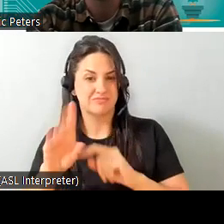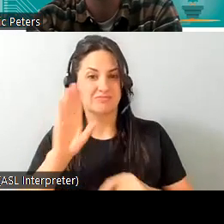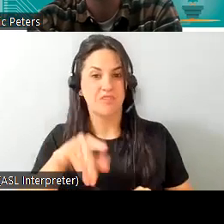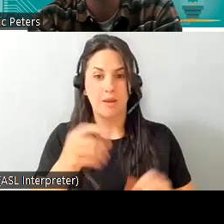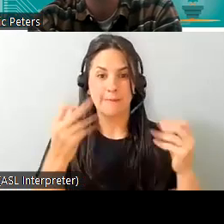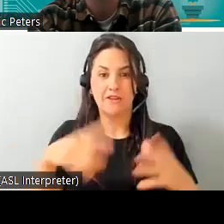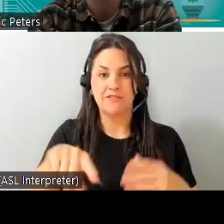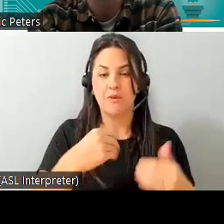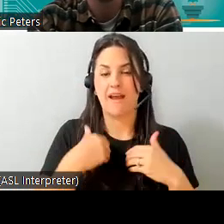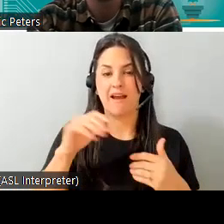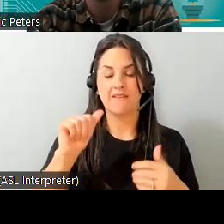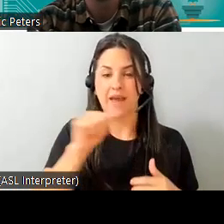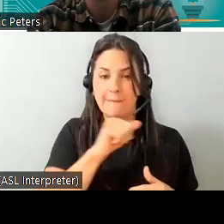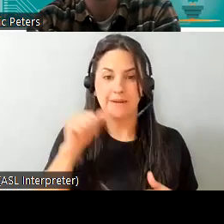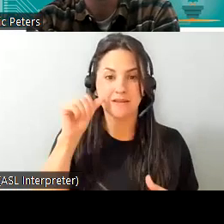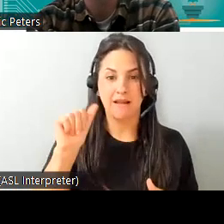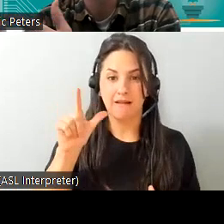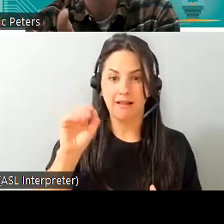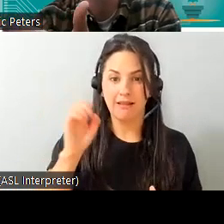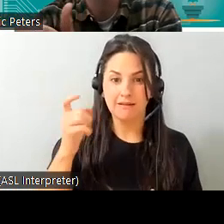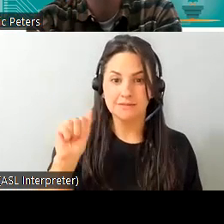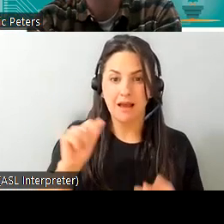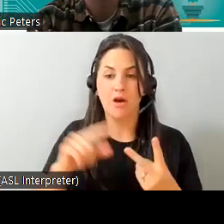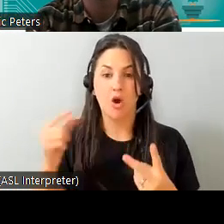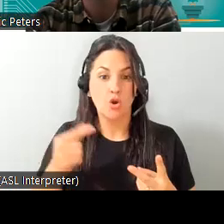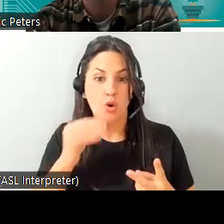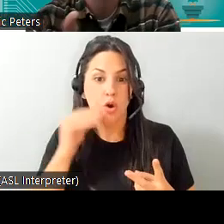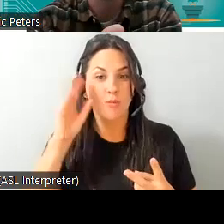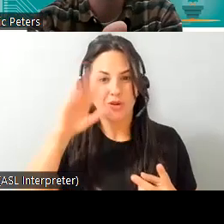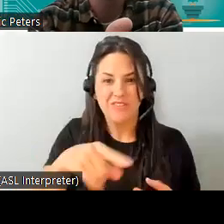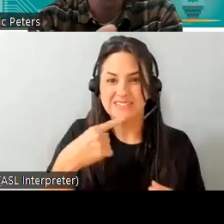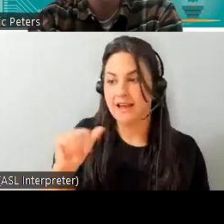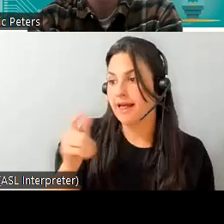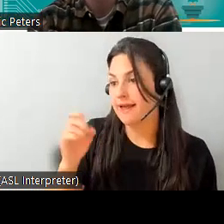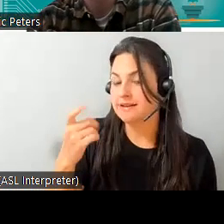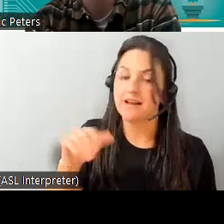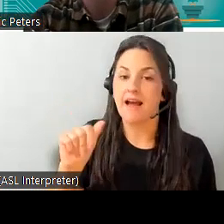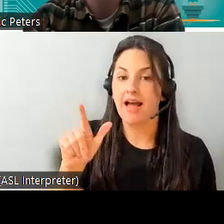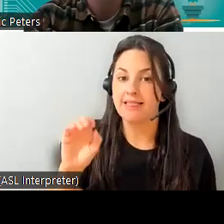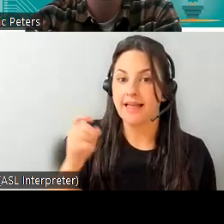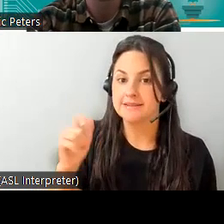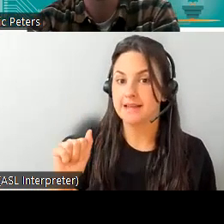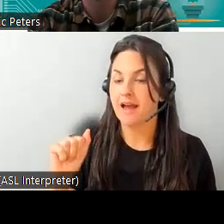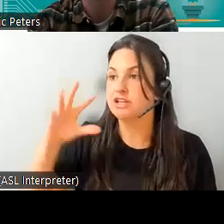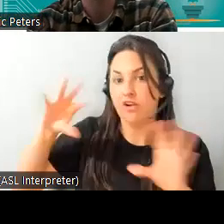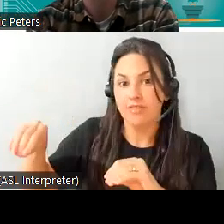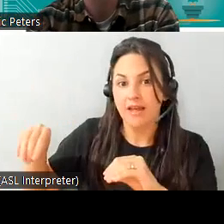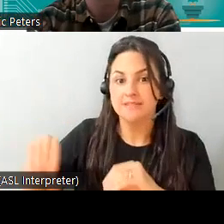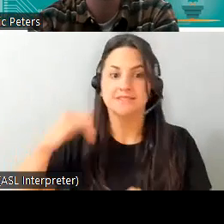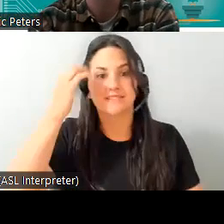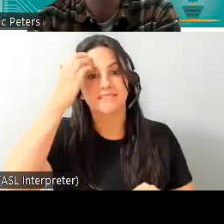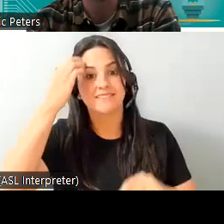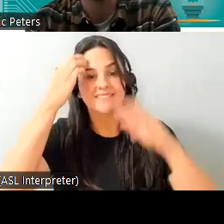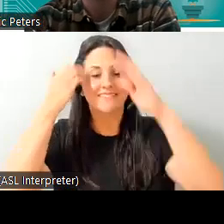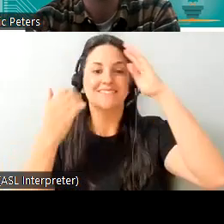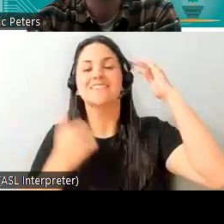amazon alexa or a google home uh so when i say the phrase alexa turn off the lights if anyone's now sitting in the dark you know thank you for